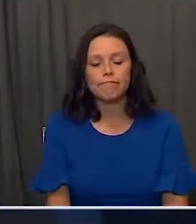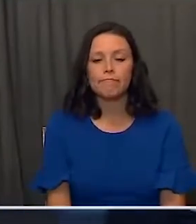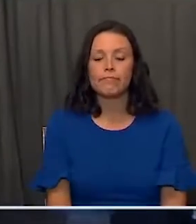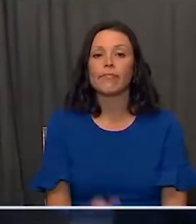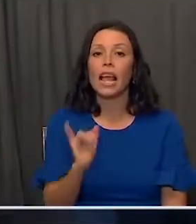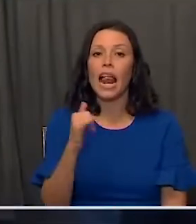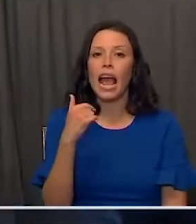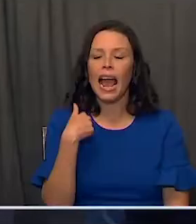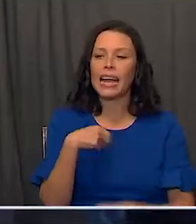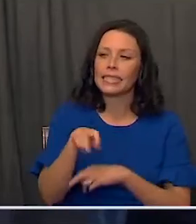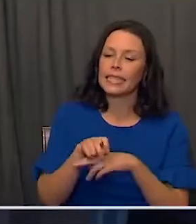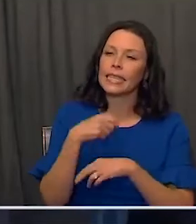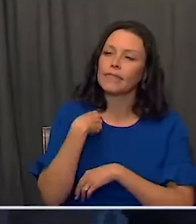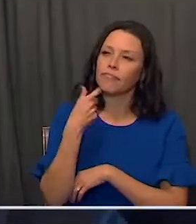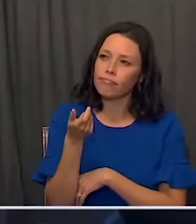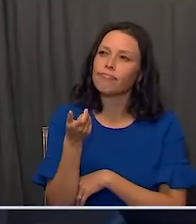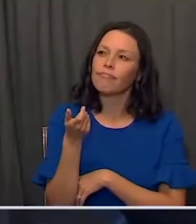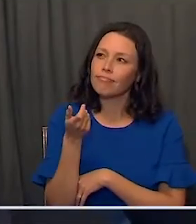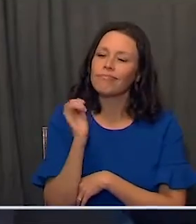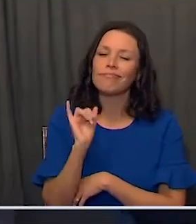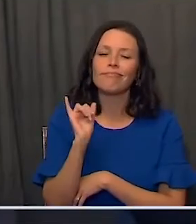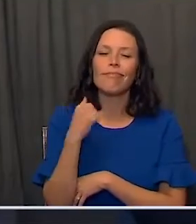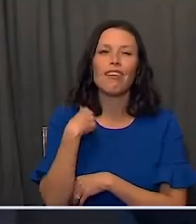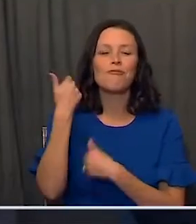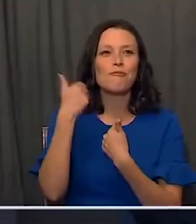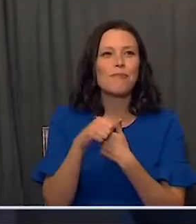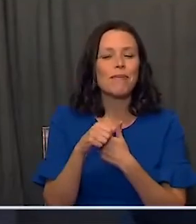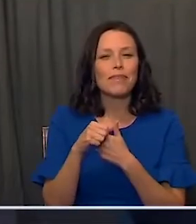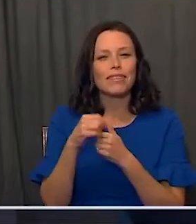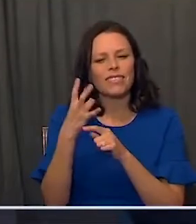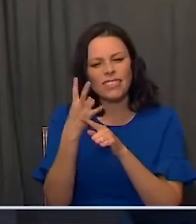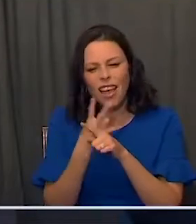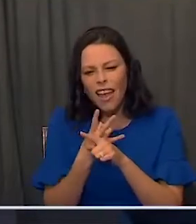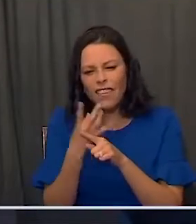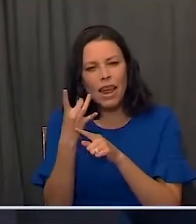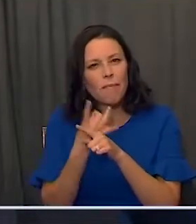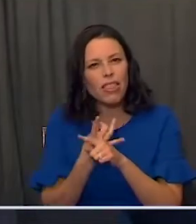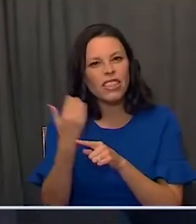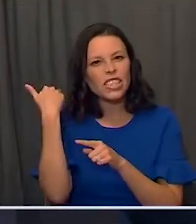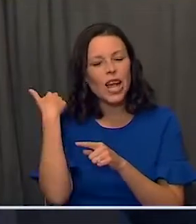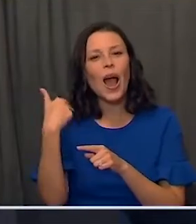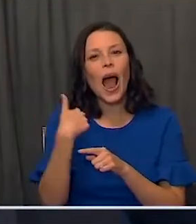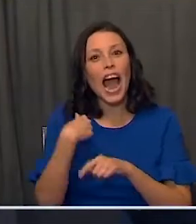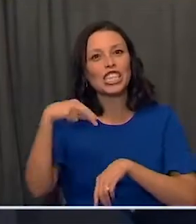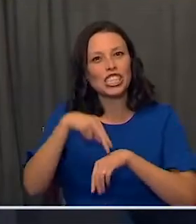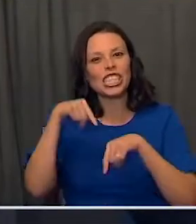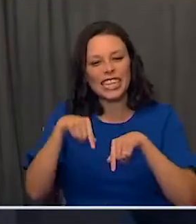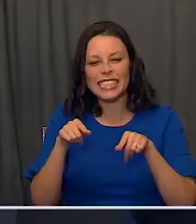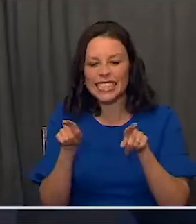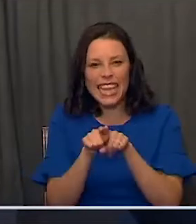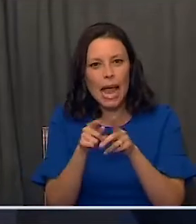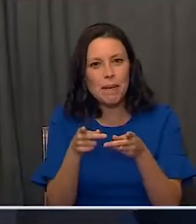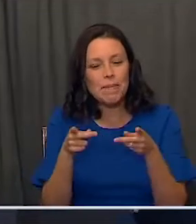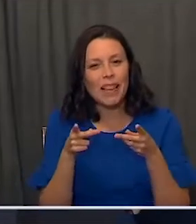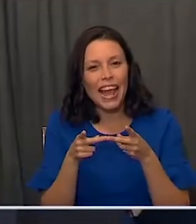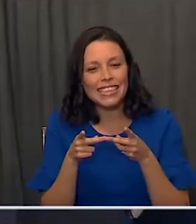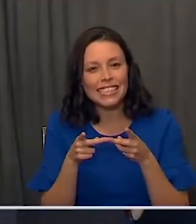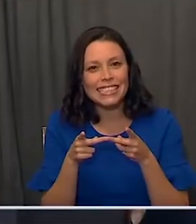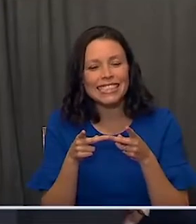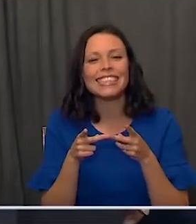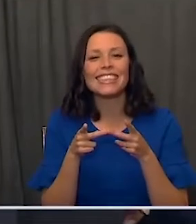As I was sitting there, was recalling that about seven or eight months ago, I start I stood at this exact spot